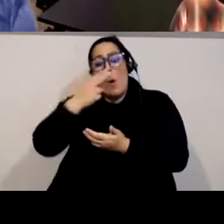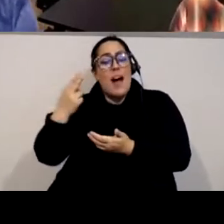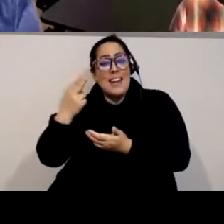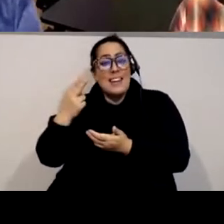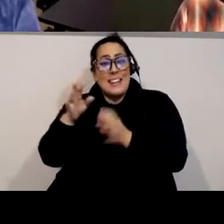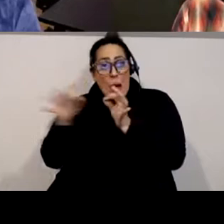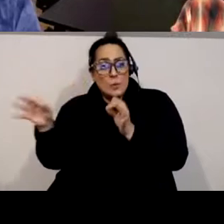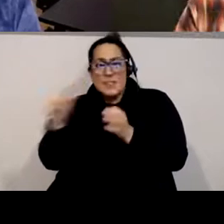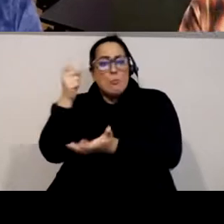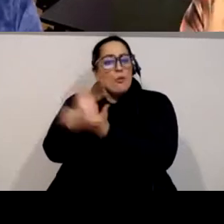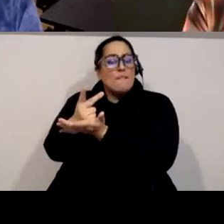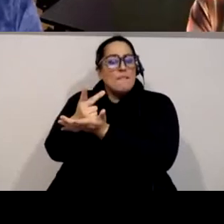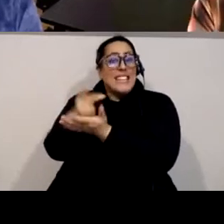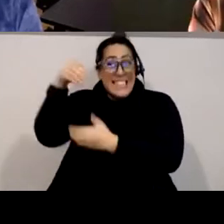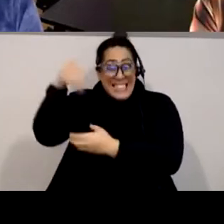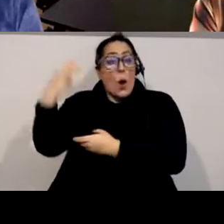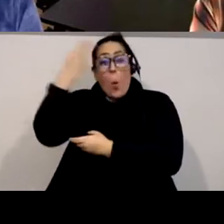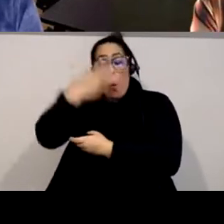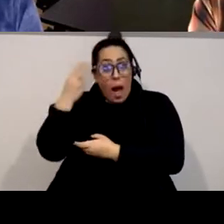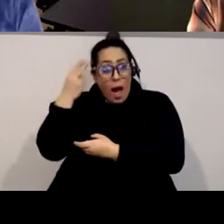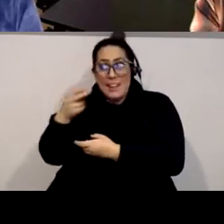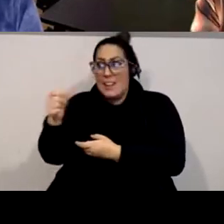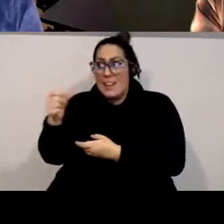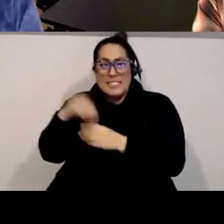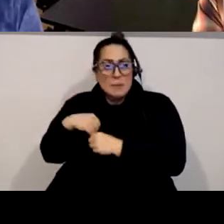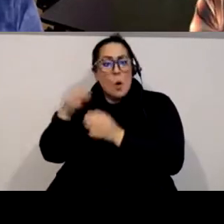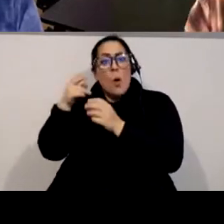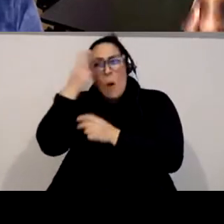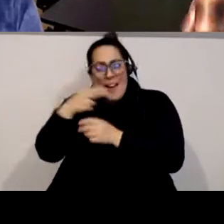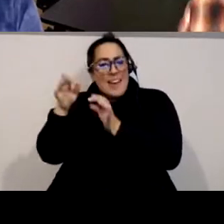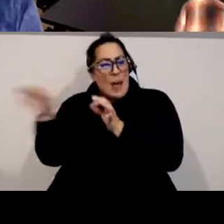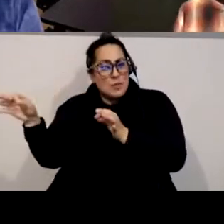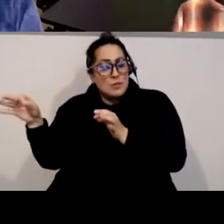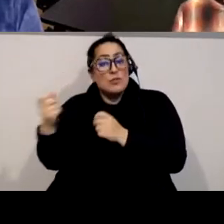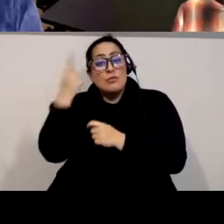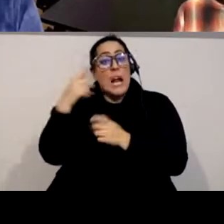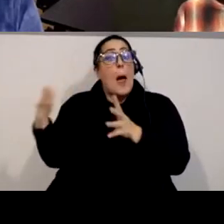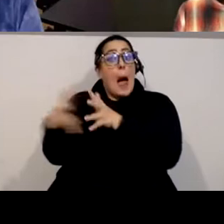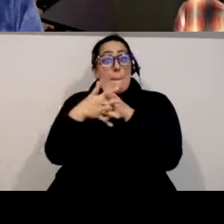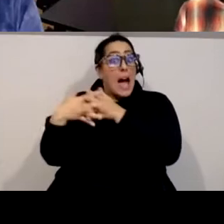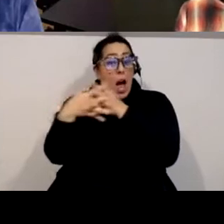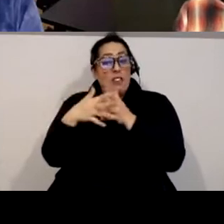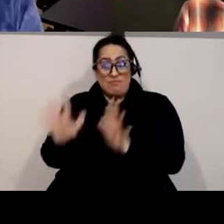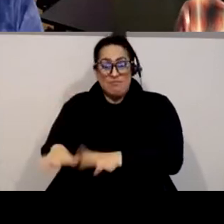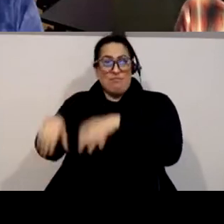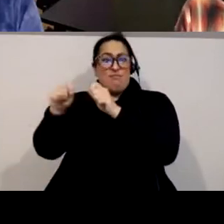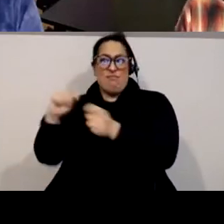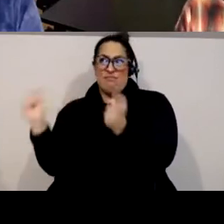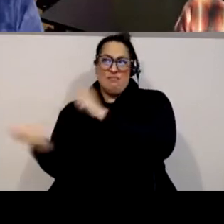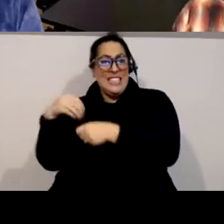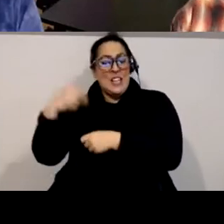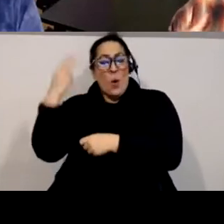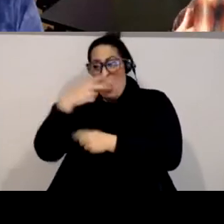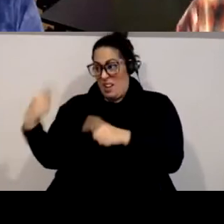language right that literally americanization took place for most of the 20 20th century uh in hawaii